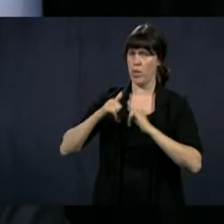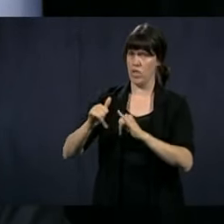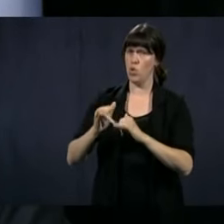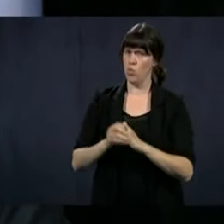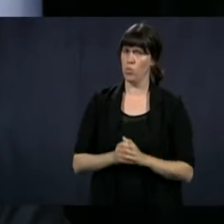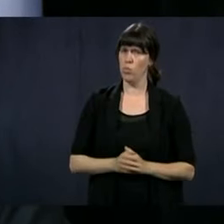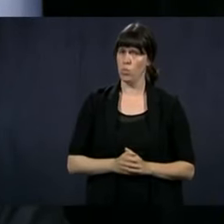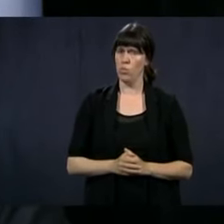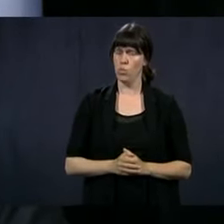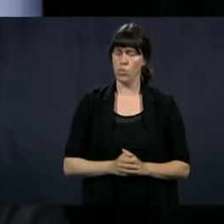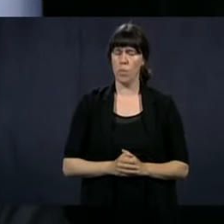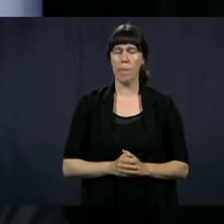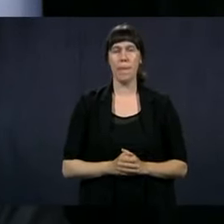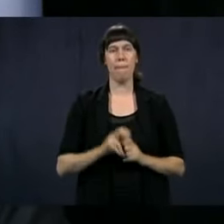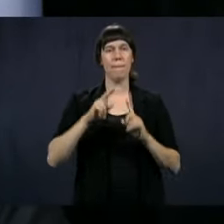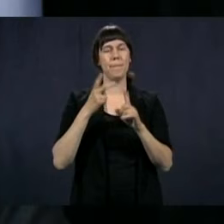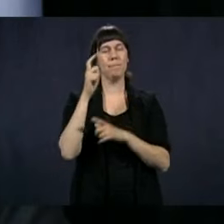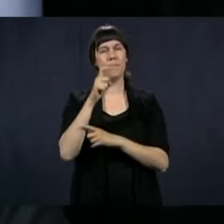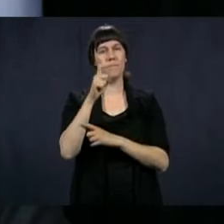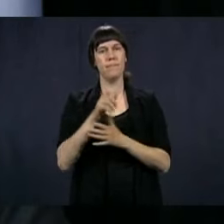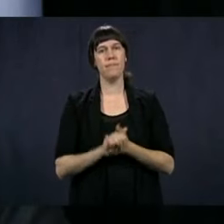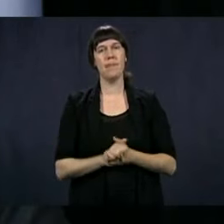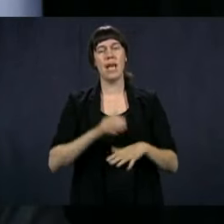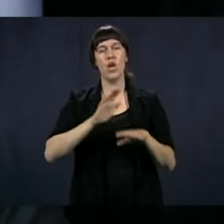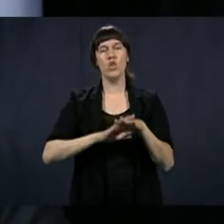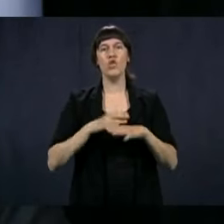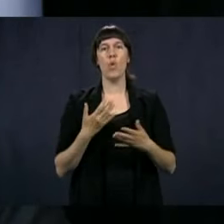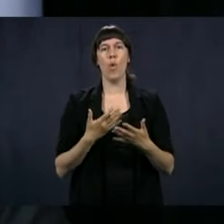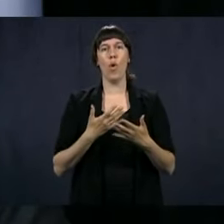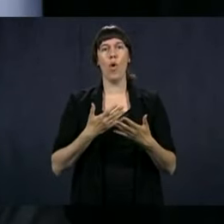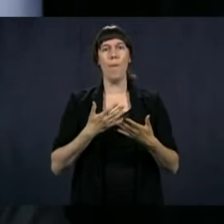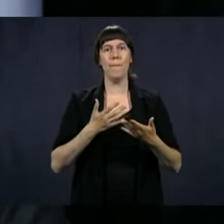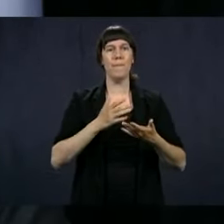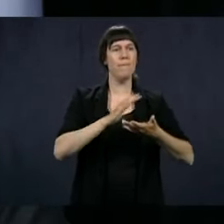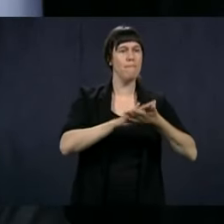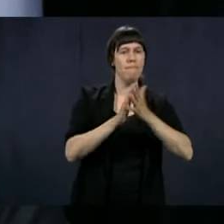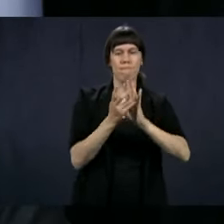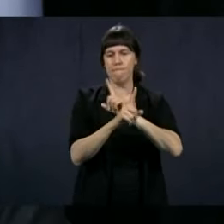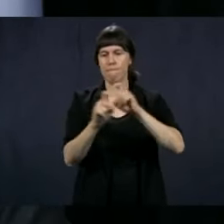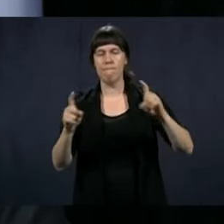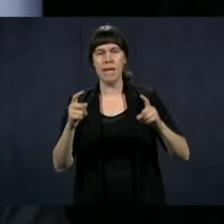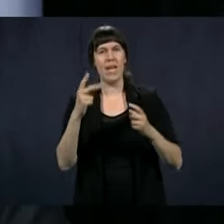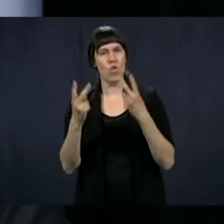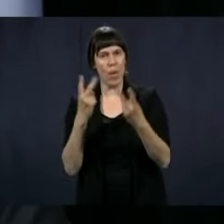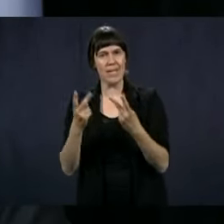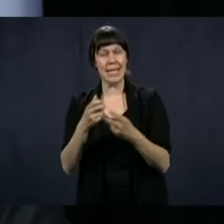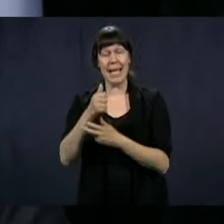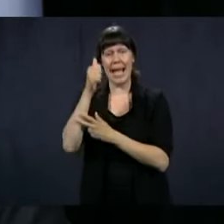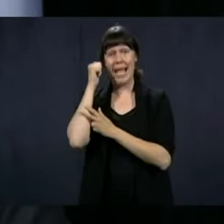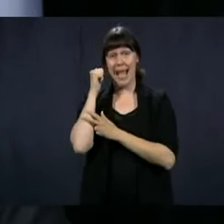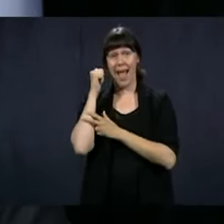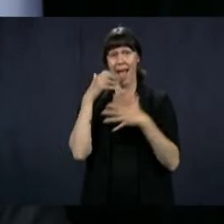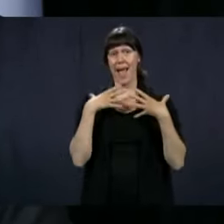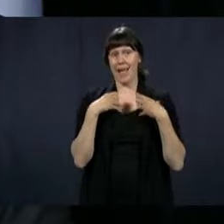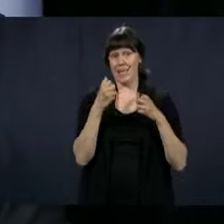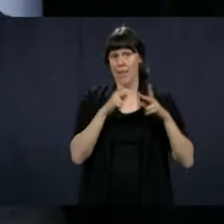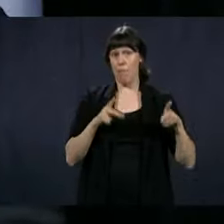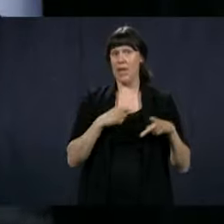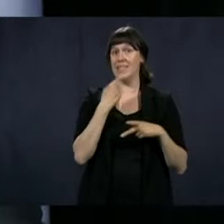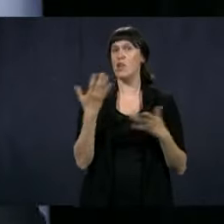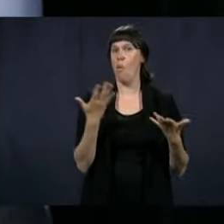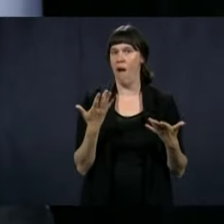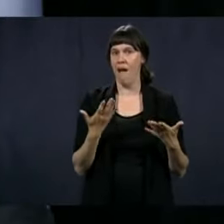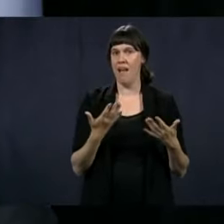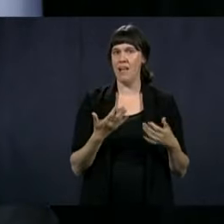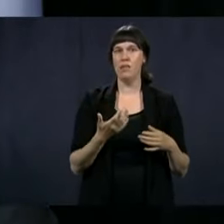federal government. The tourist industry. Yesterday, there was a speech at Public